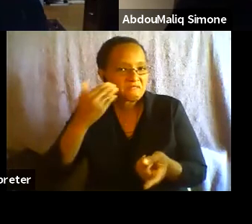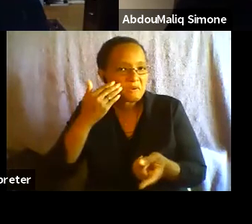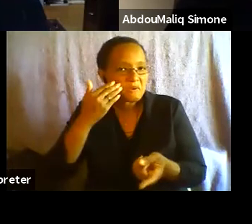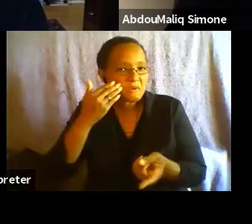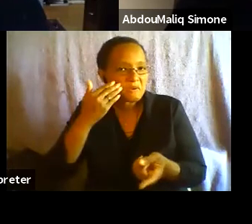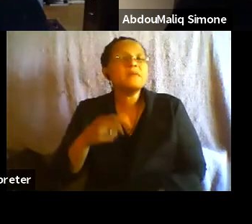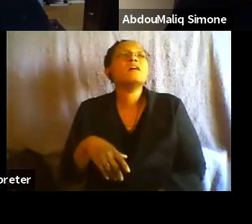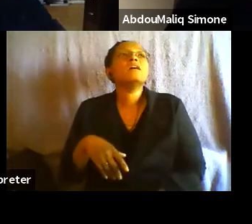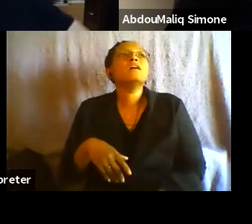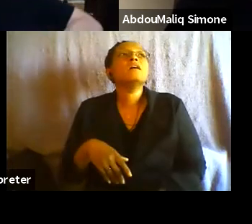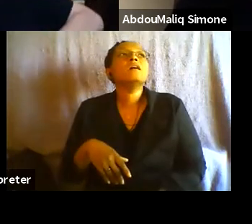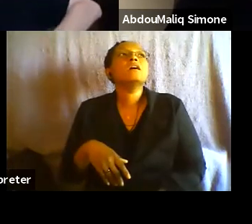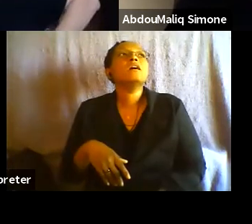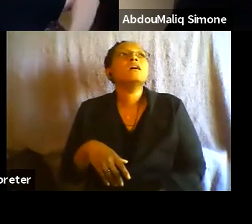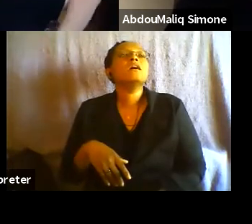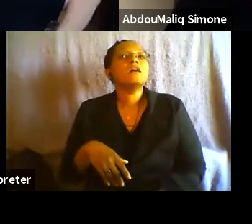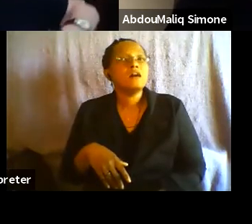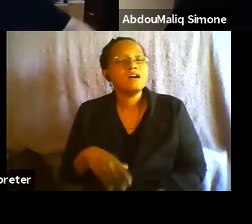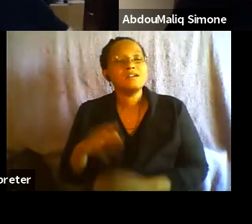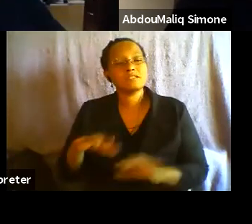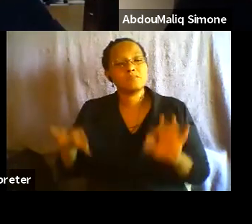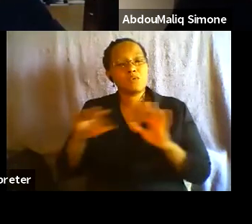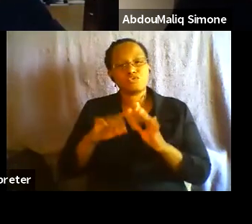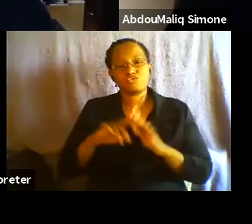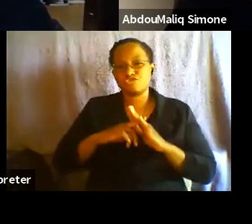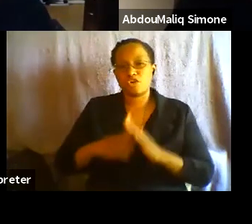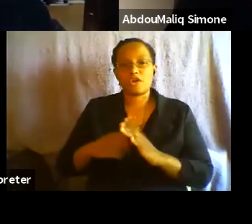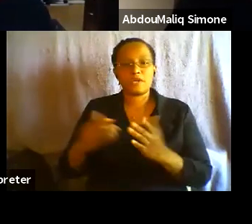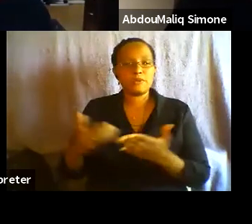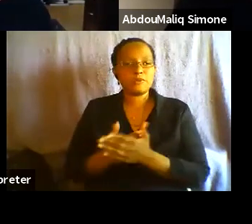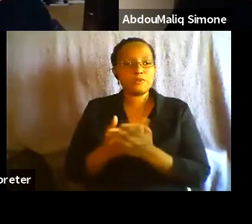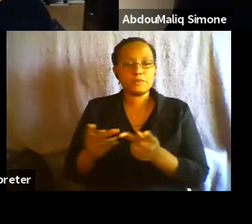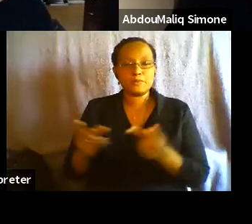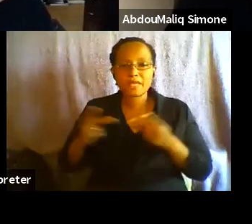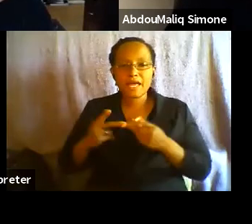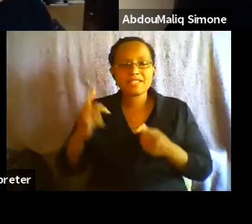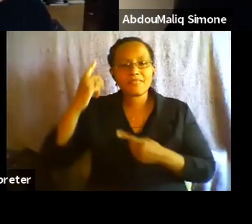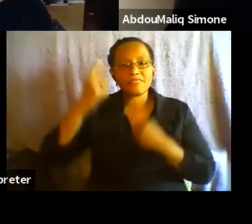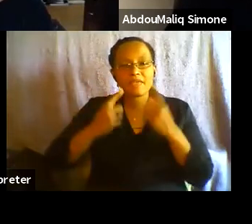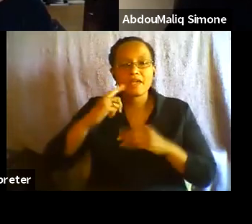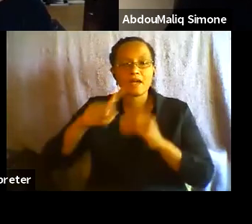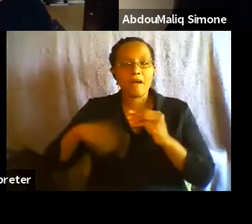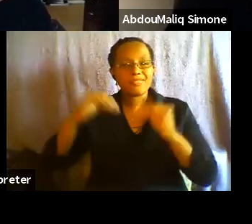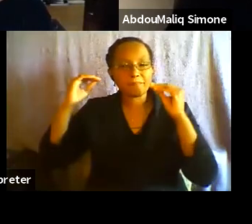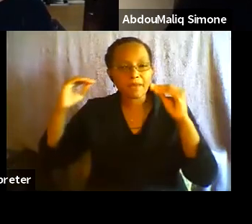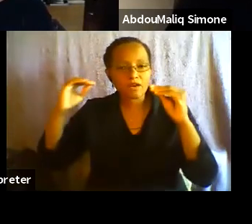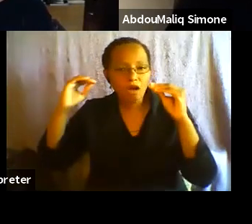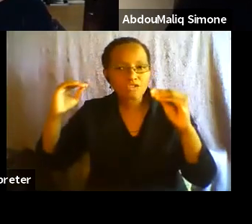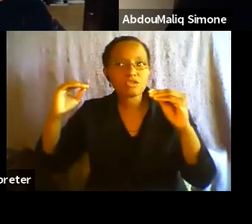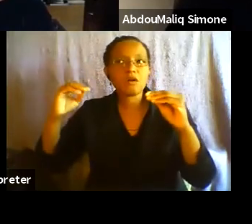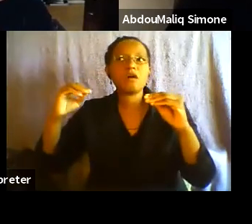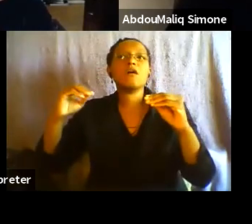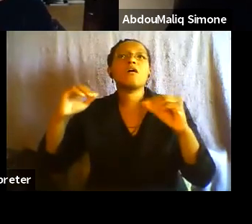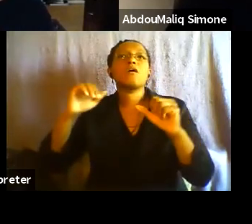is starting somewhere else and thinking about the pedagogical, uh, work